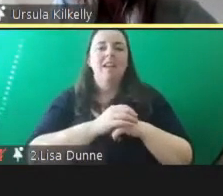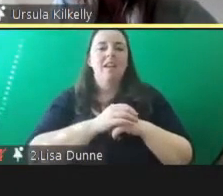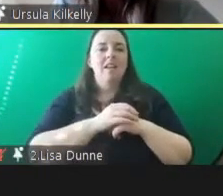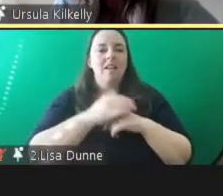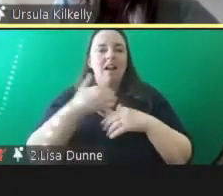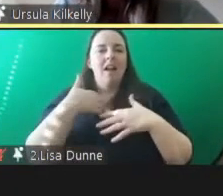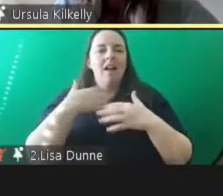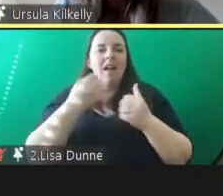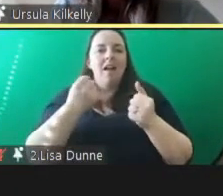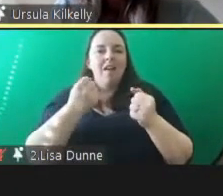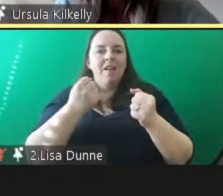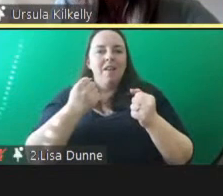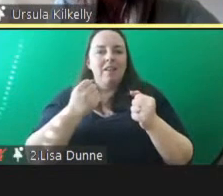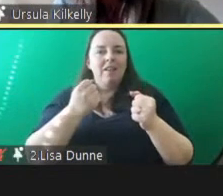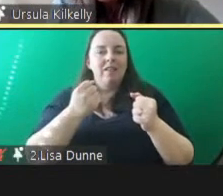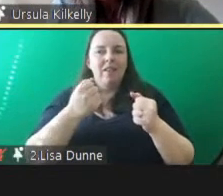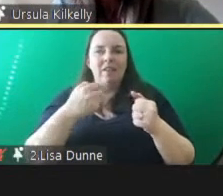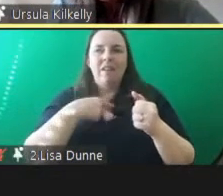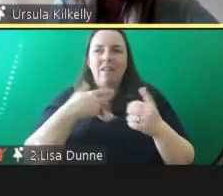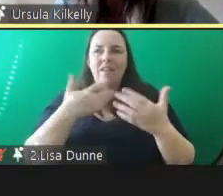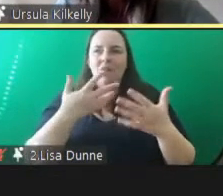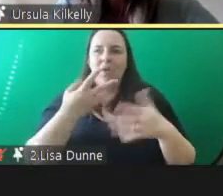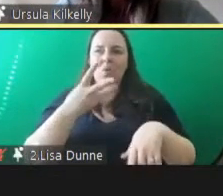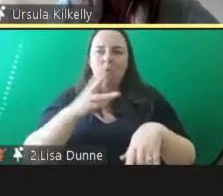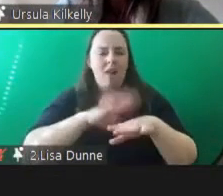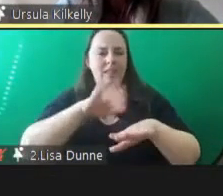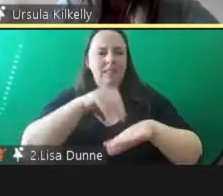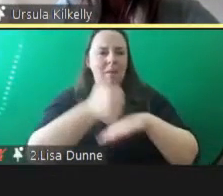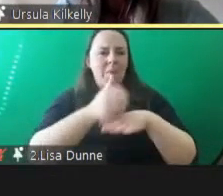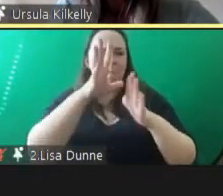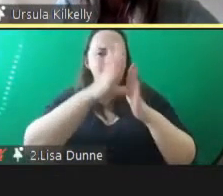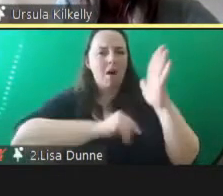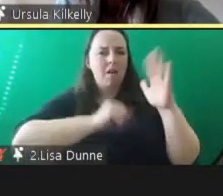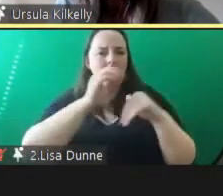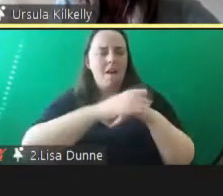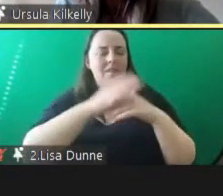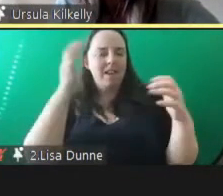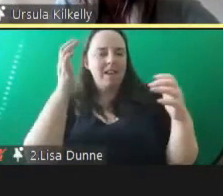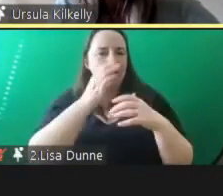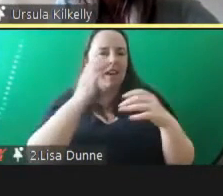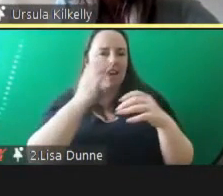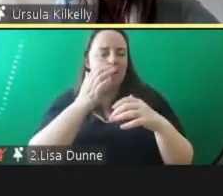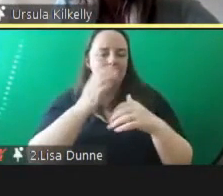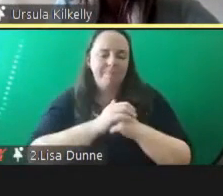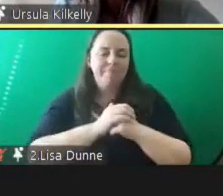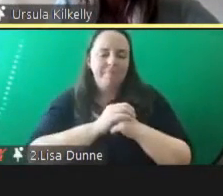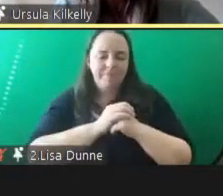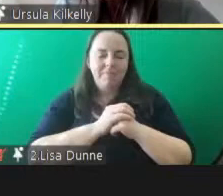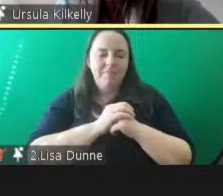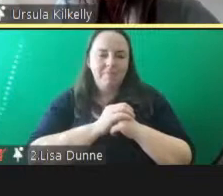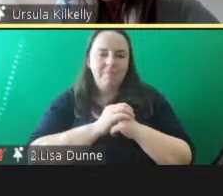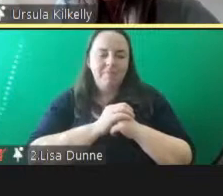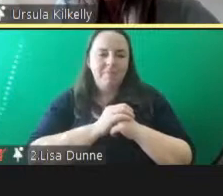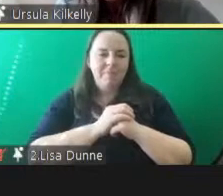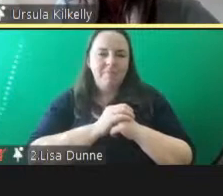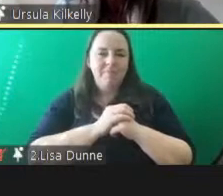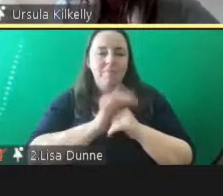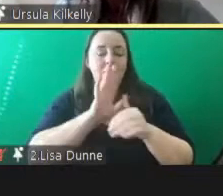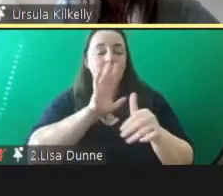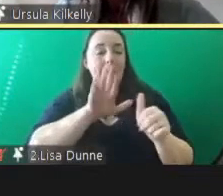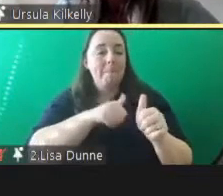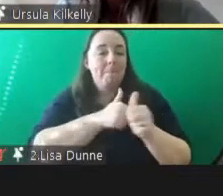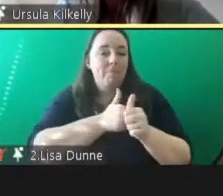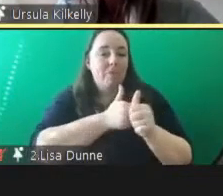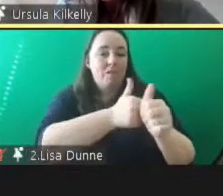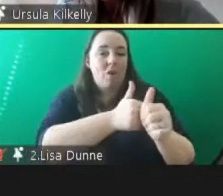august town approach a very now well-established model of care um and and and reinforcing that we have a